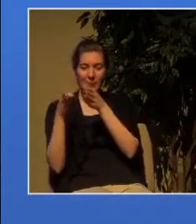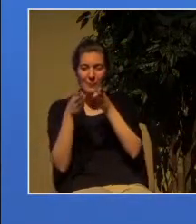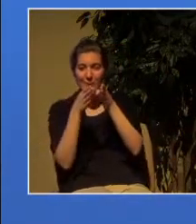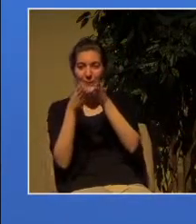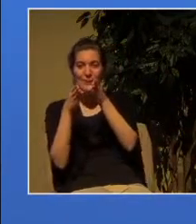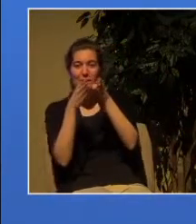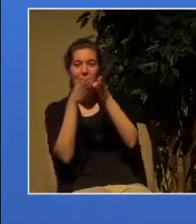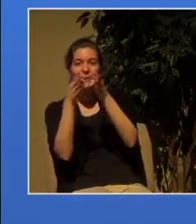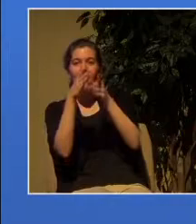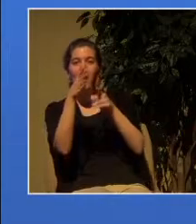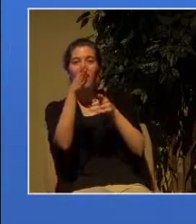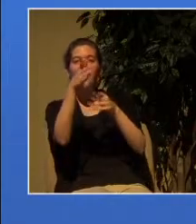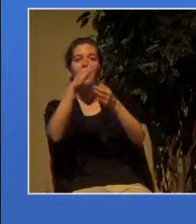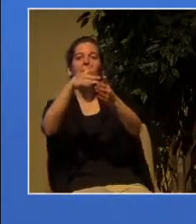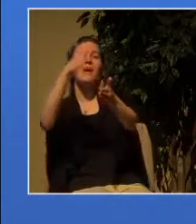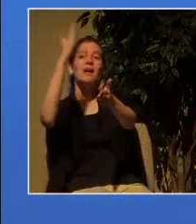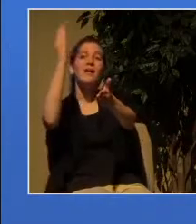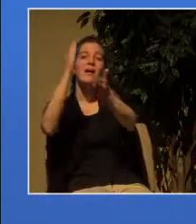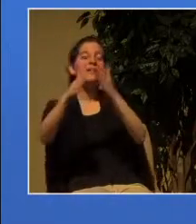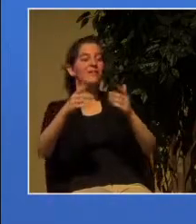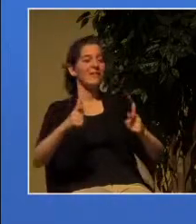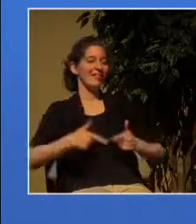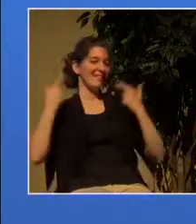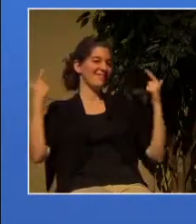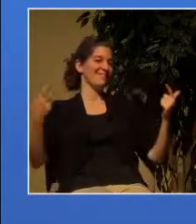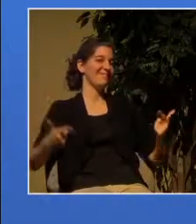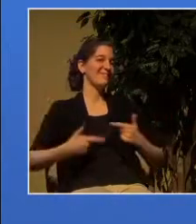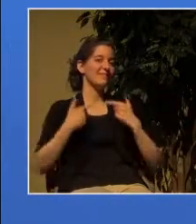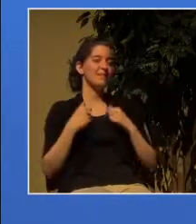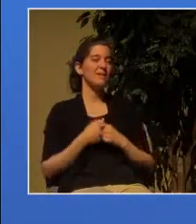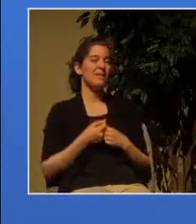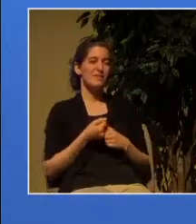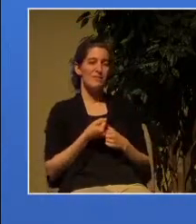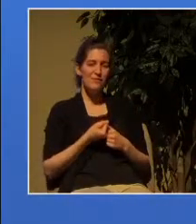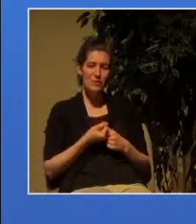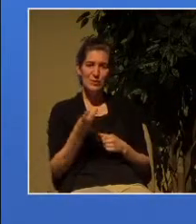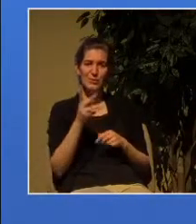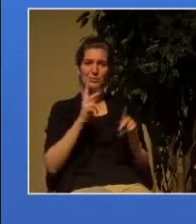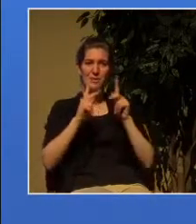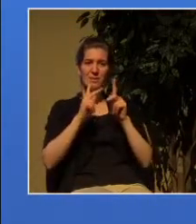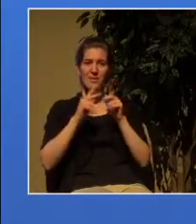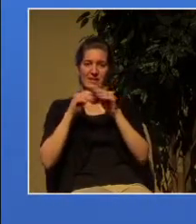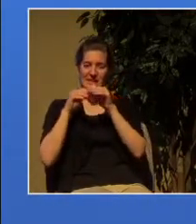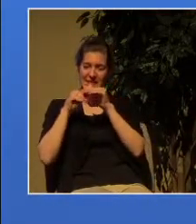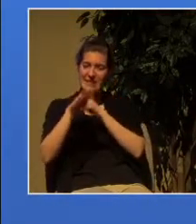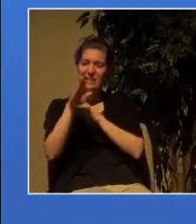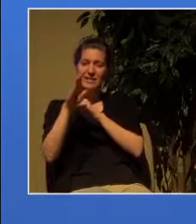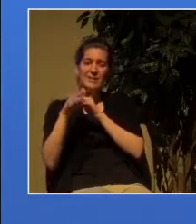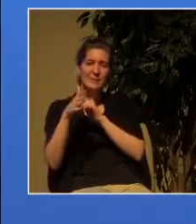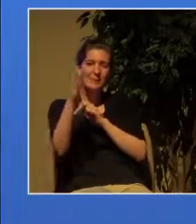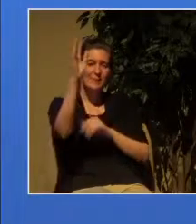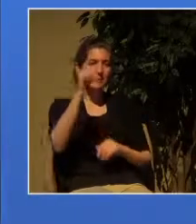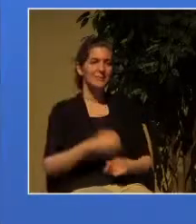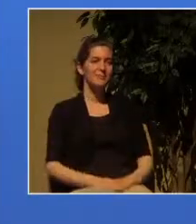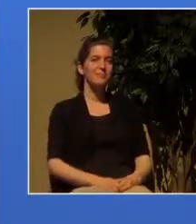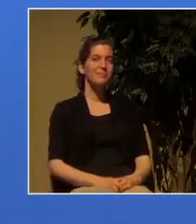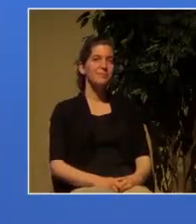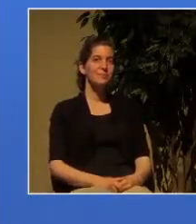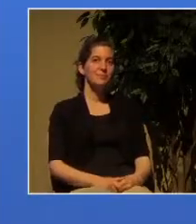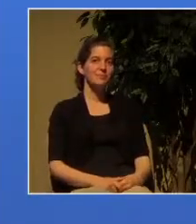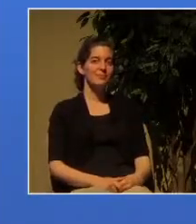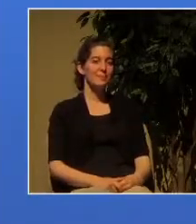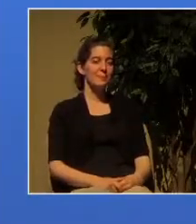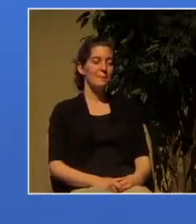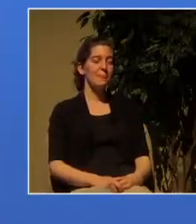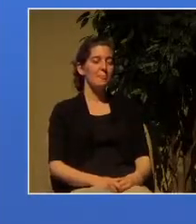narrow the road that leads to life and only a few find it and notice